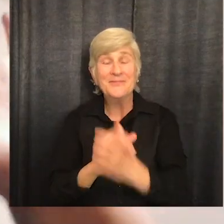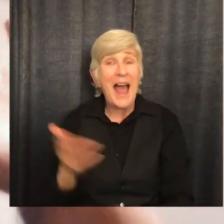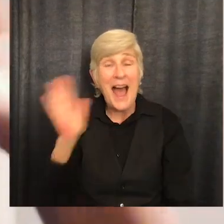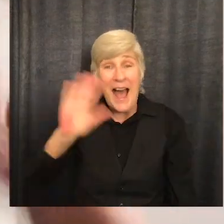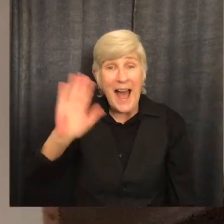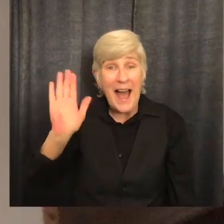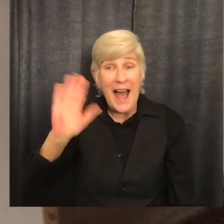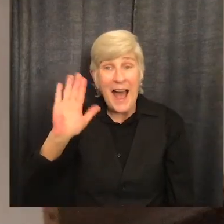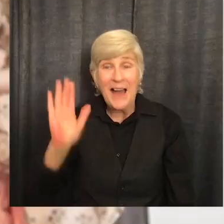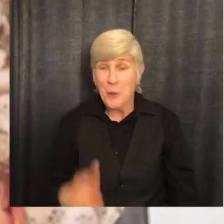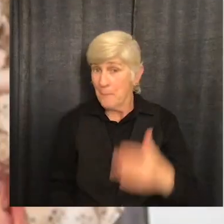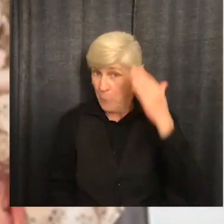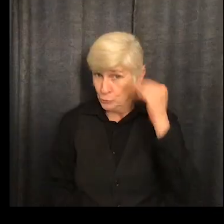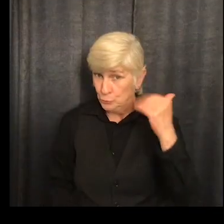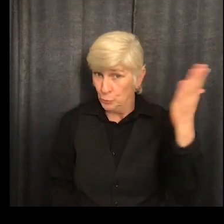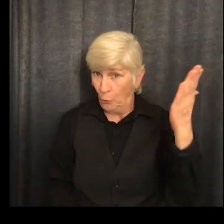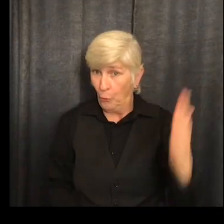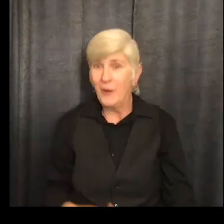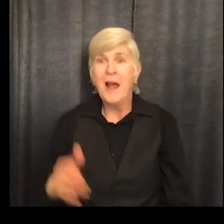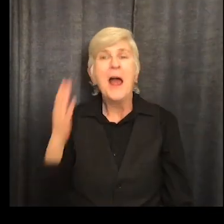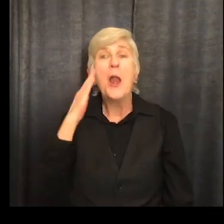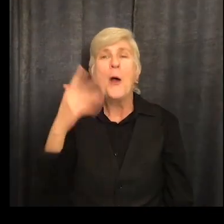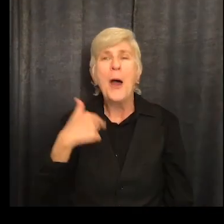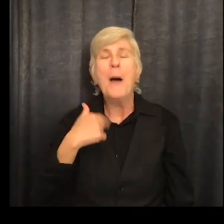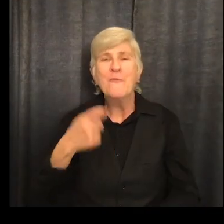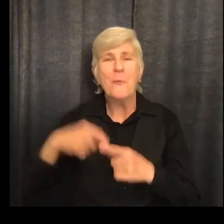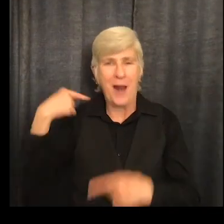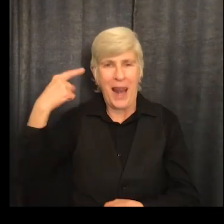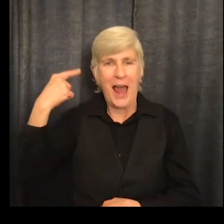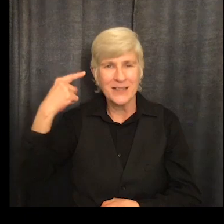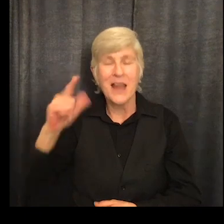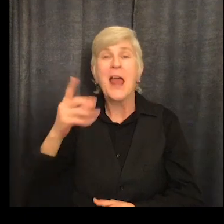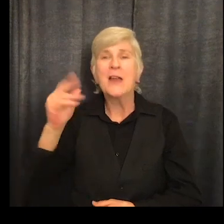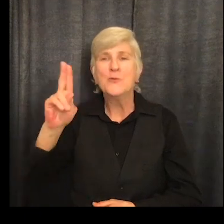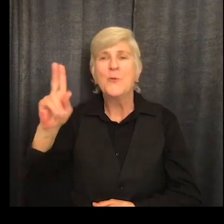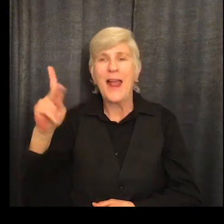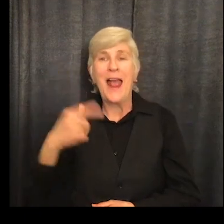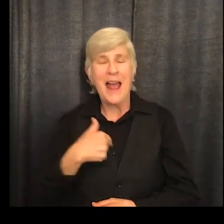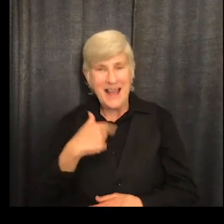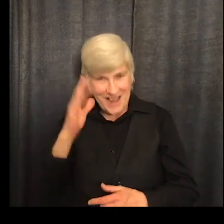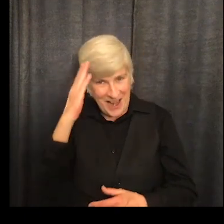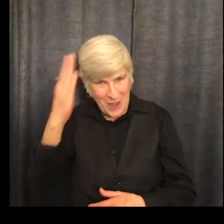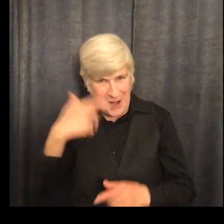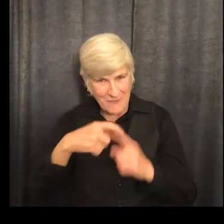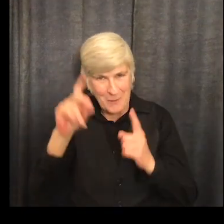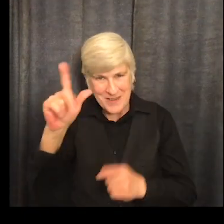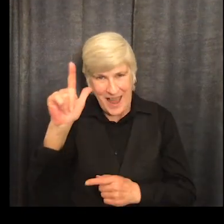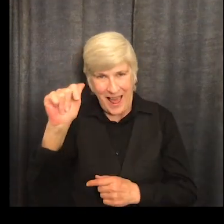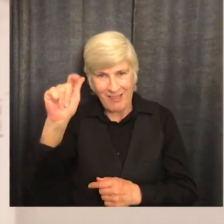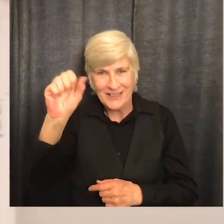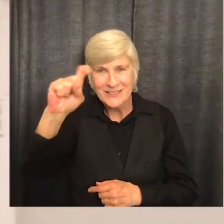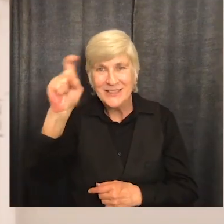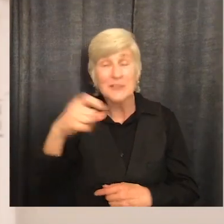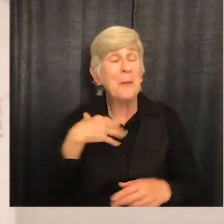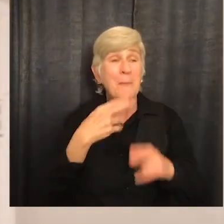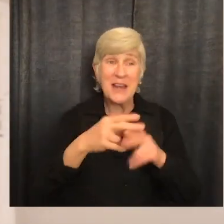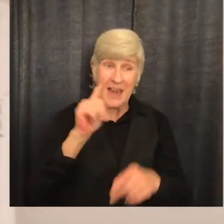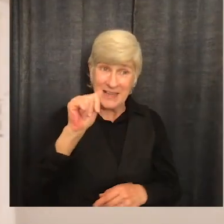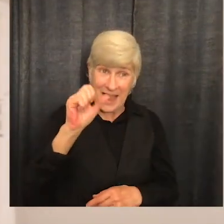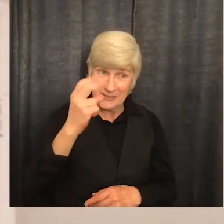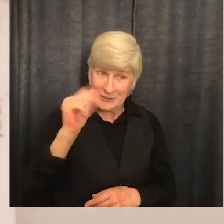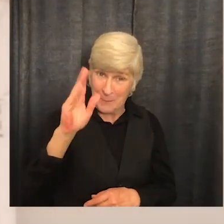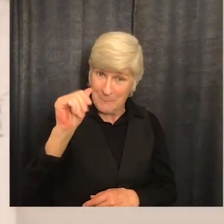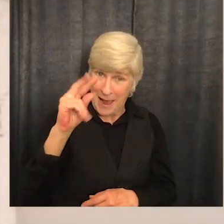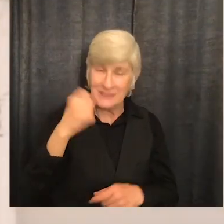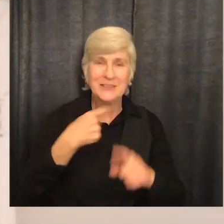Hello. Bonjour. Hello. Hey, I'm Muco from London in the United Kingdom. I'm Sonia Kimi, and I'm from Dallas, Texas. My name is Tansha